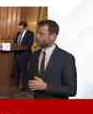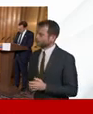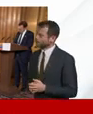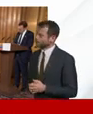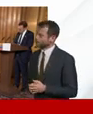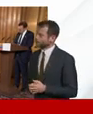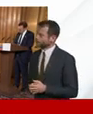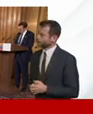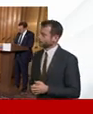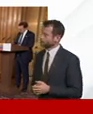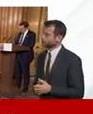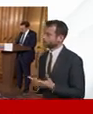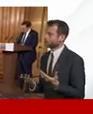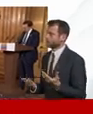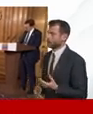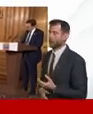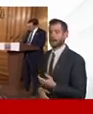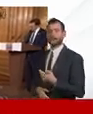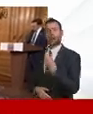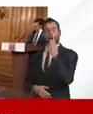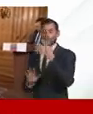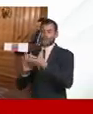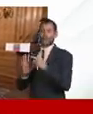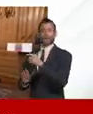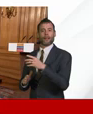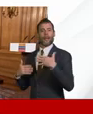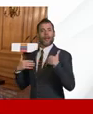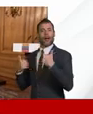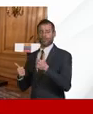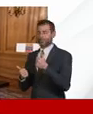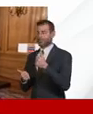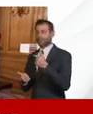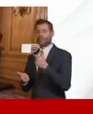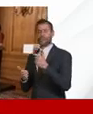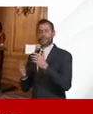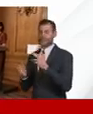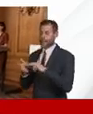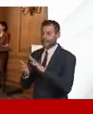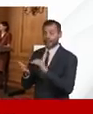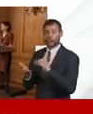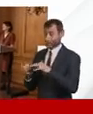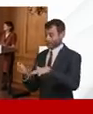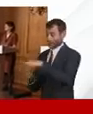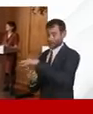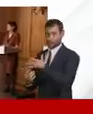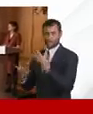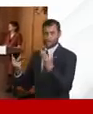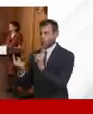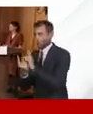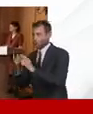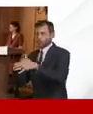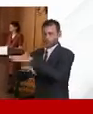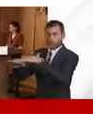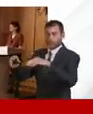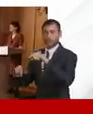environments so um the obvious one is our healthcare environment uh we are ensuring that staff understand what the